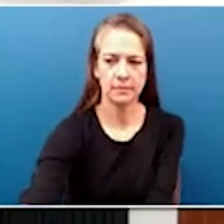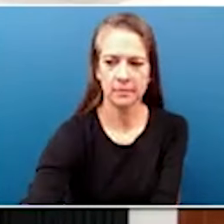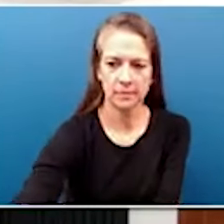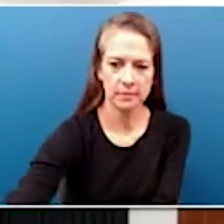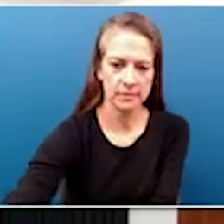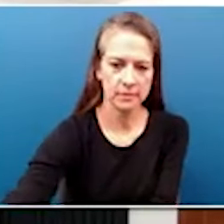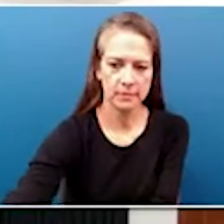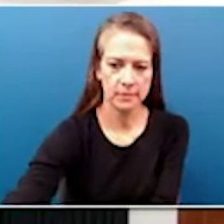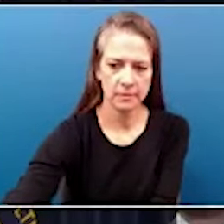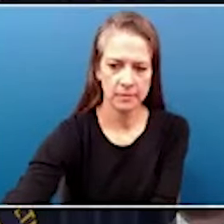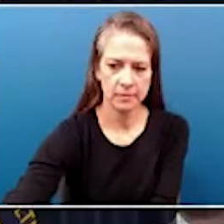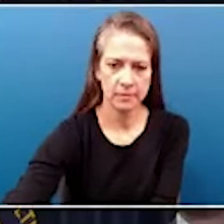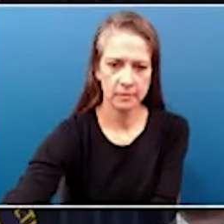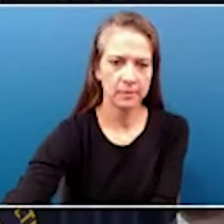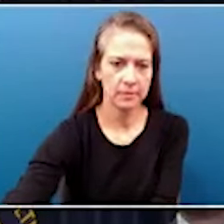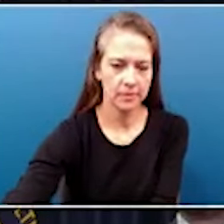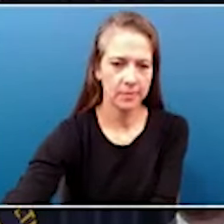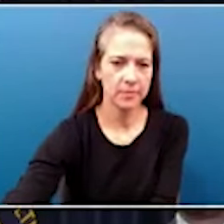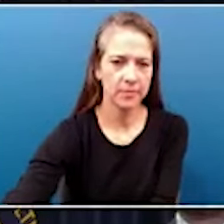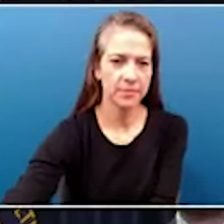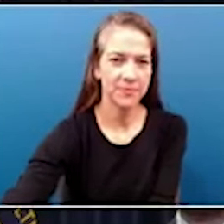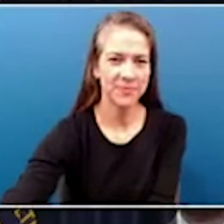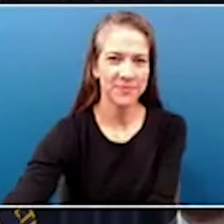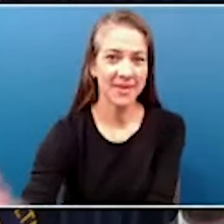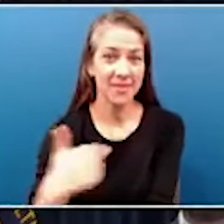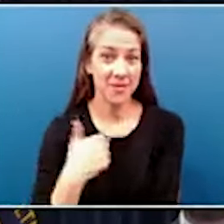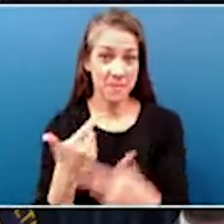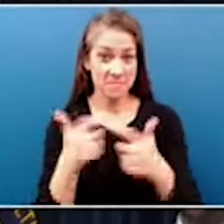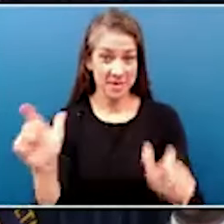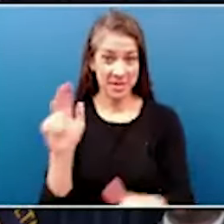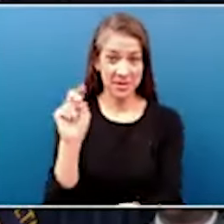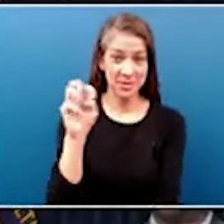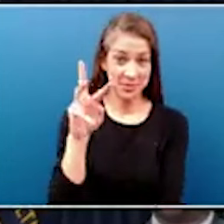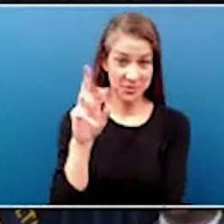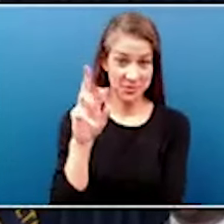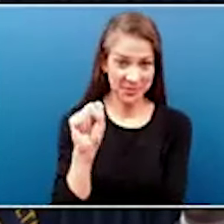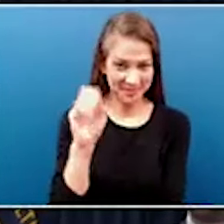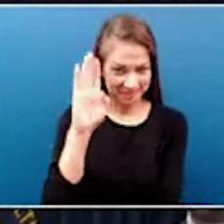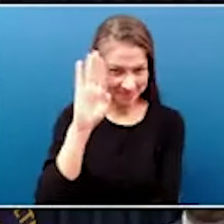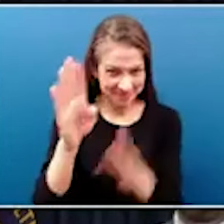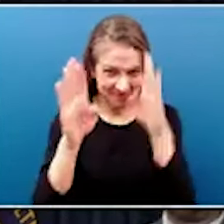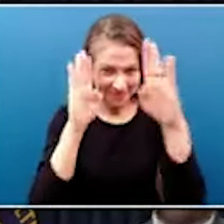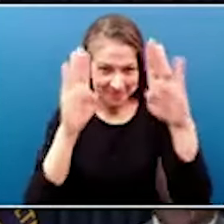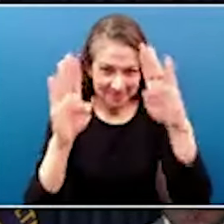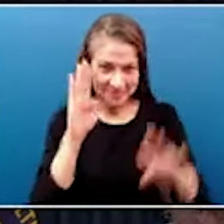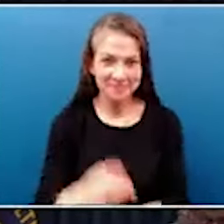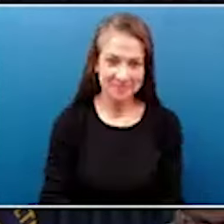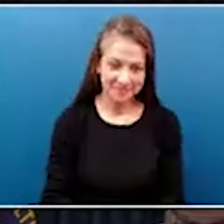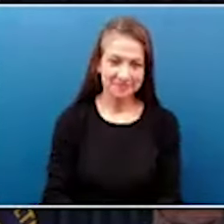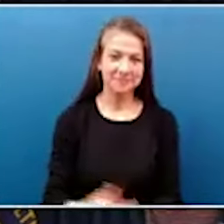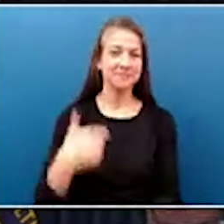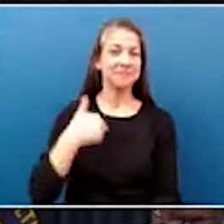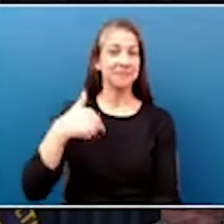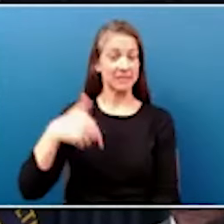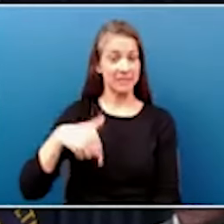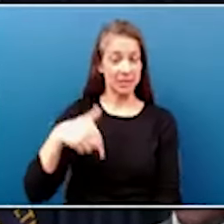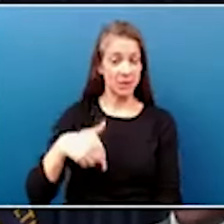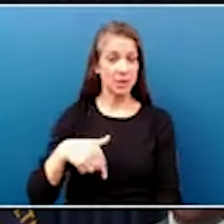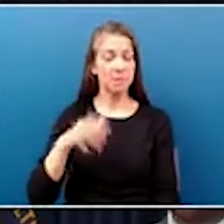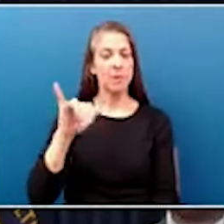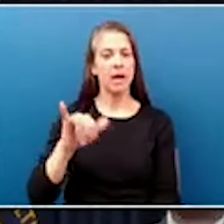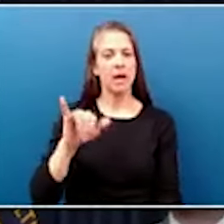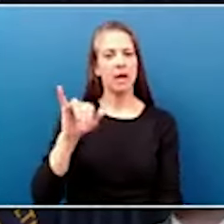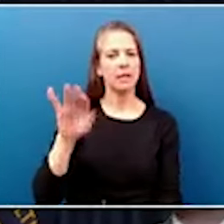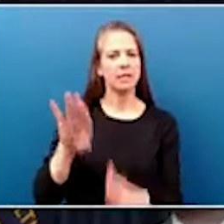with some really big news. Today I'm joined by Ride Development CEO Paul Jacob, Senate